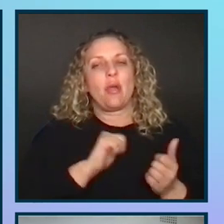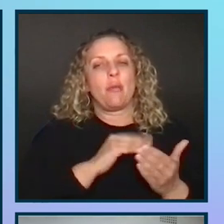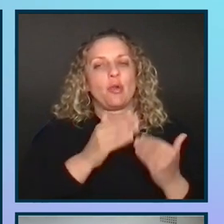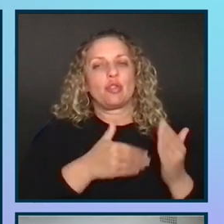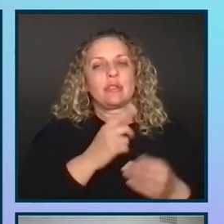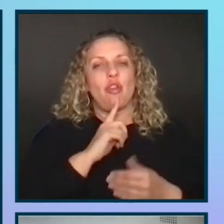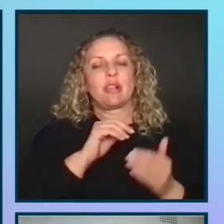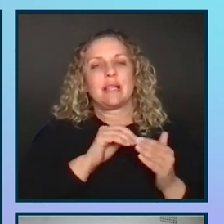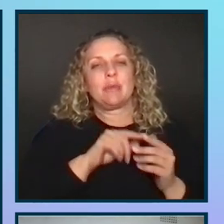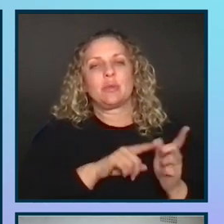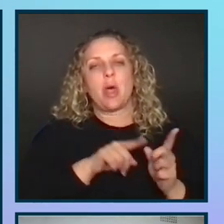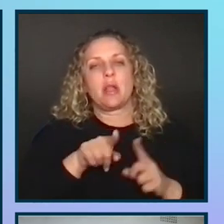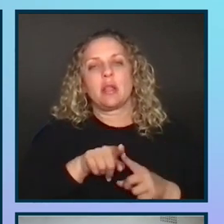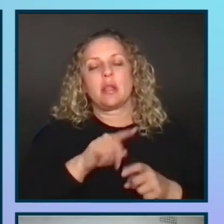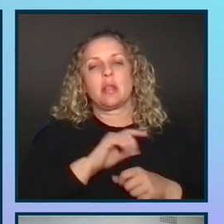accessible as well.